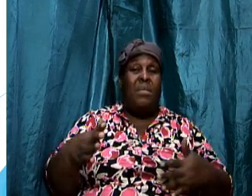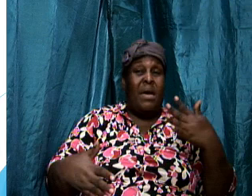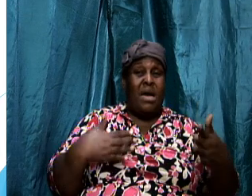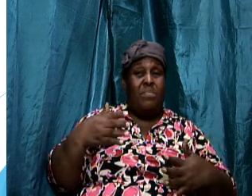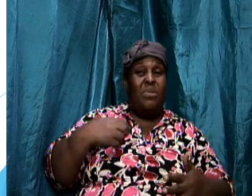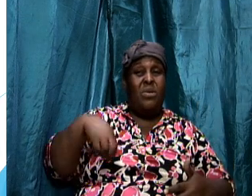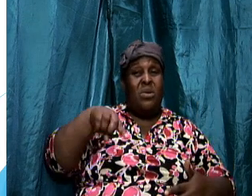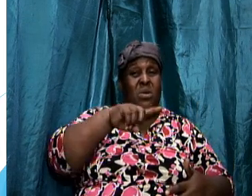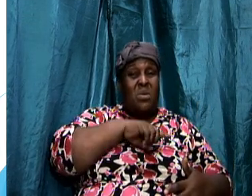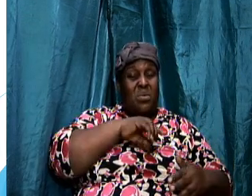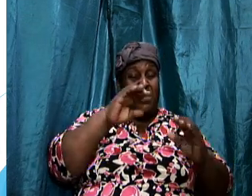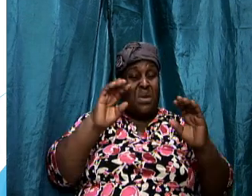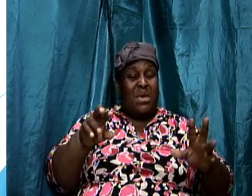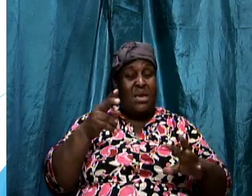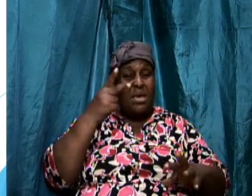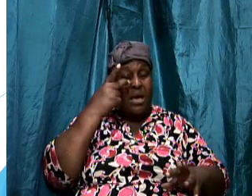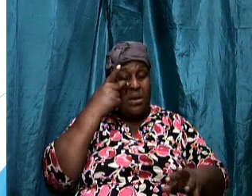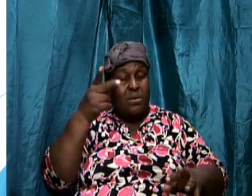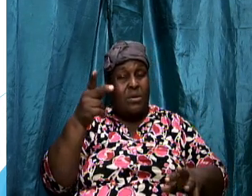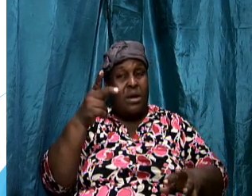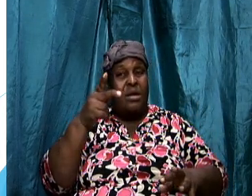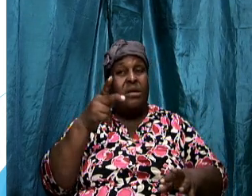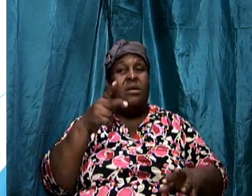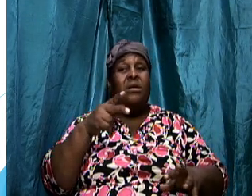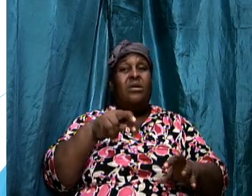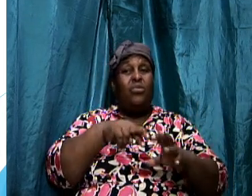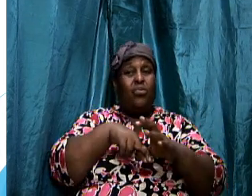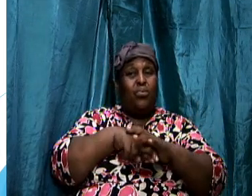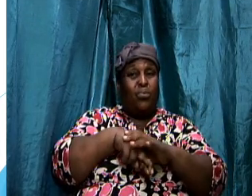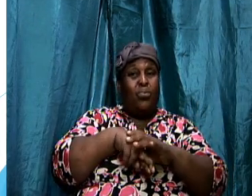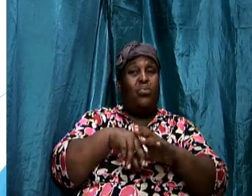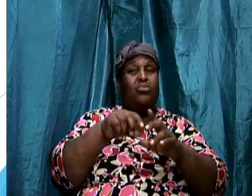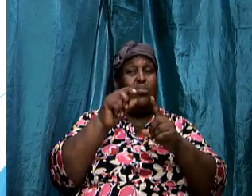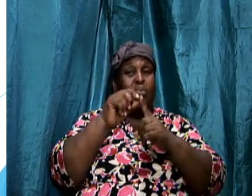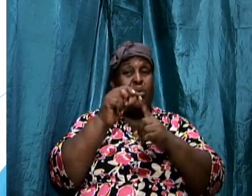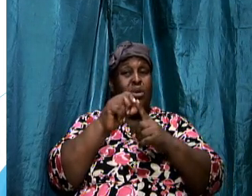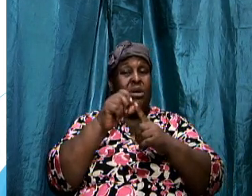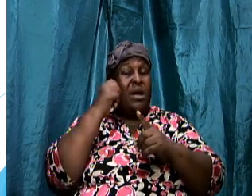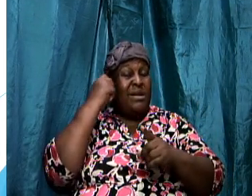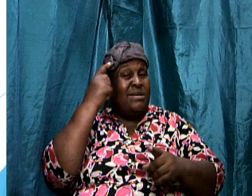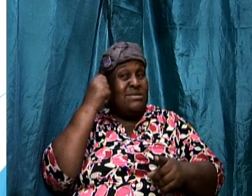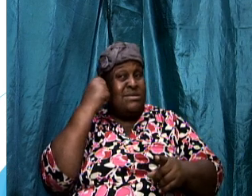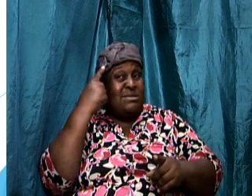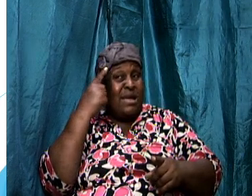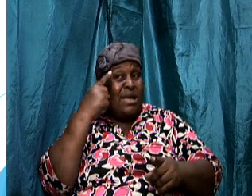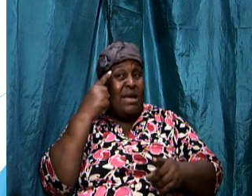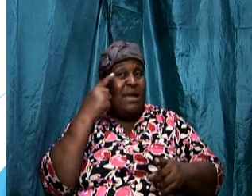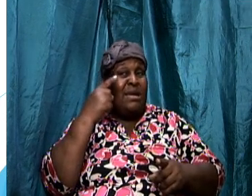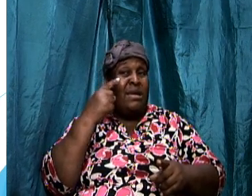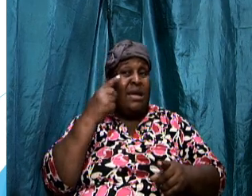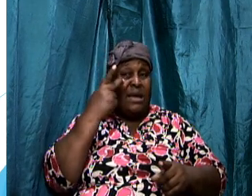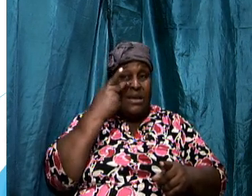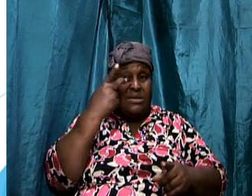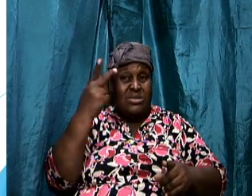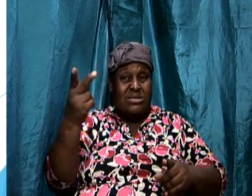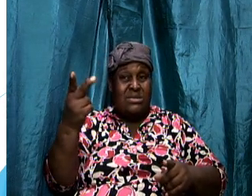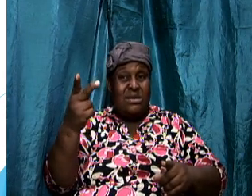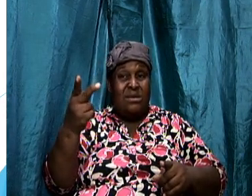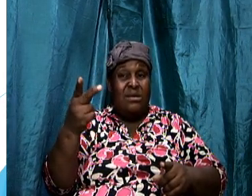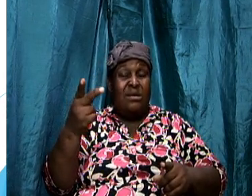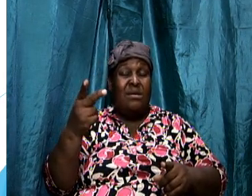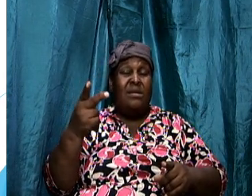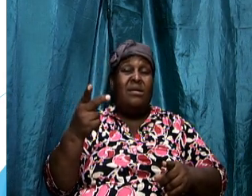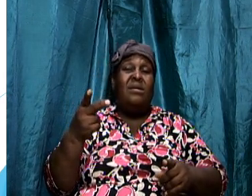we can drill down and look at the root world so that we can understand the extent and we can see the illustration